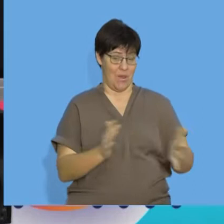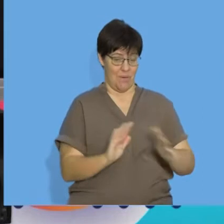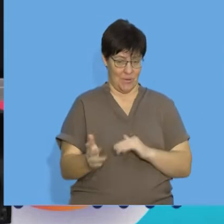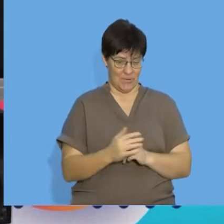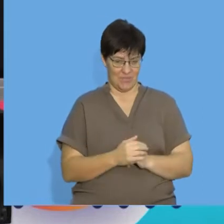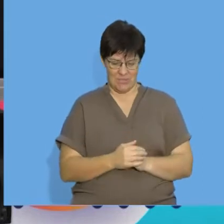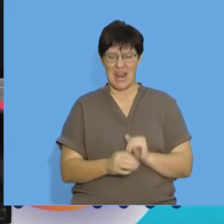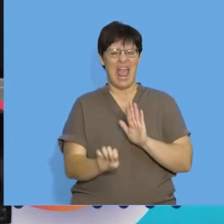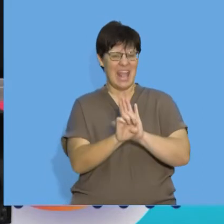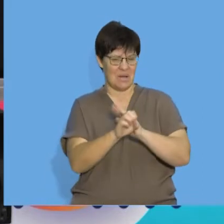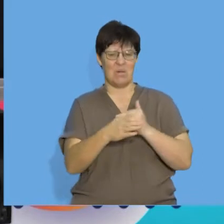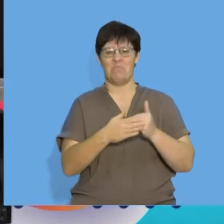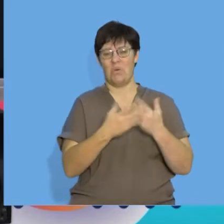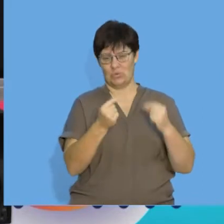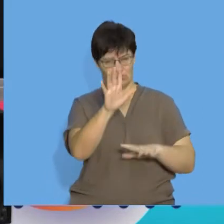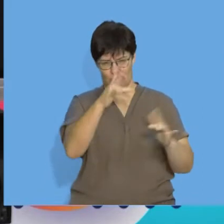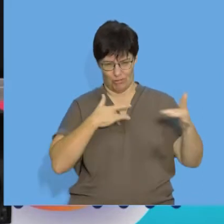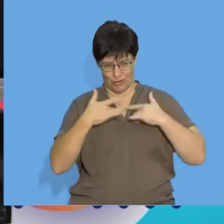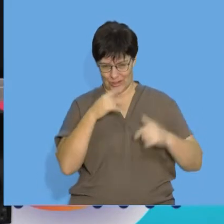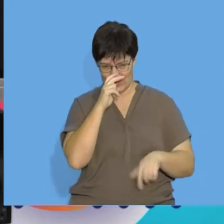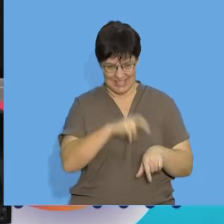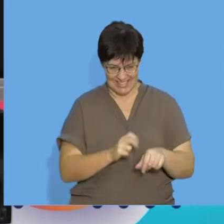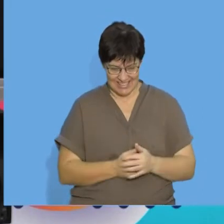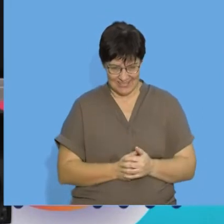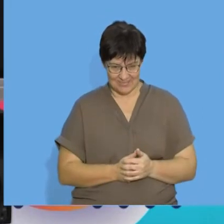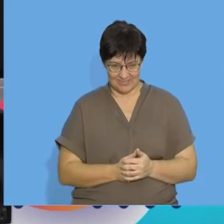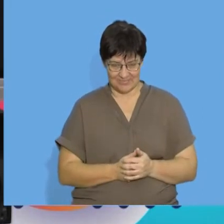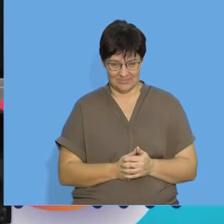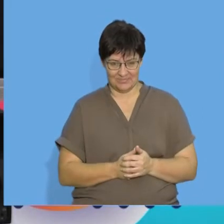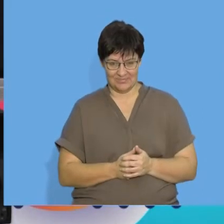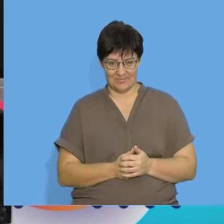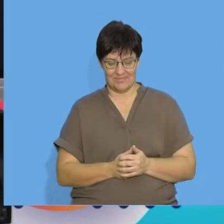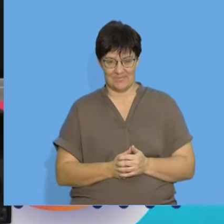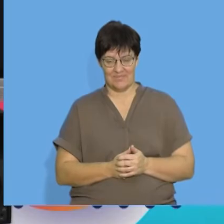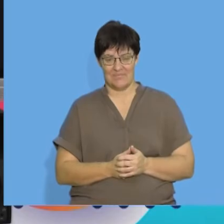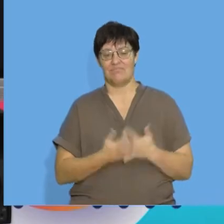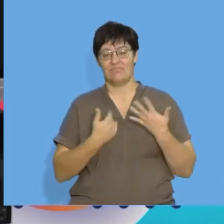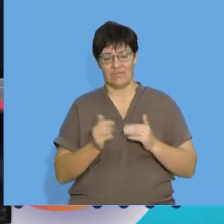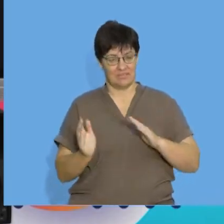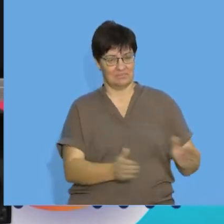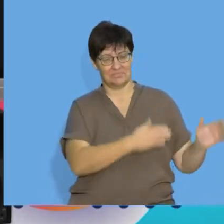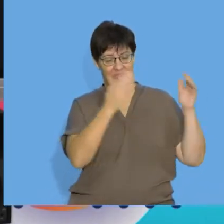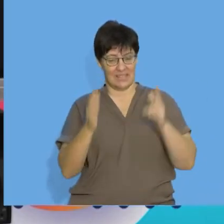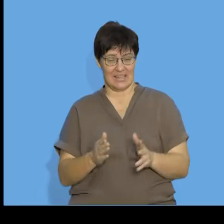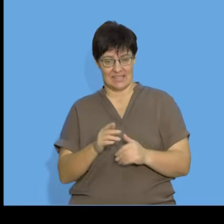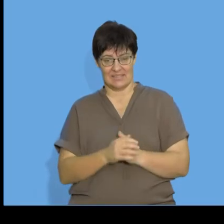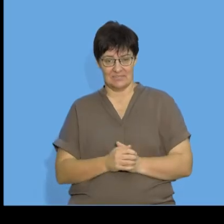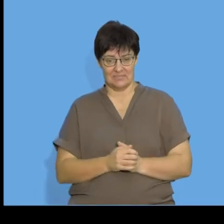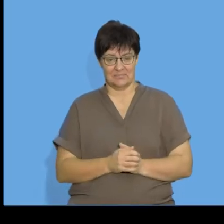don't worry, we're going to do more examples later to actually illustrate this concept. Great. Let's look at the next slide.